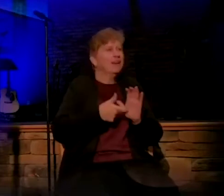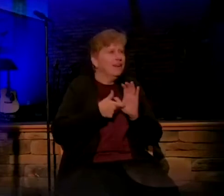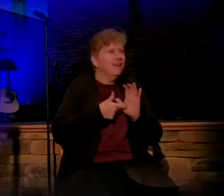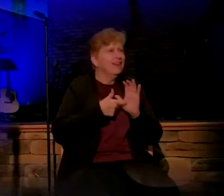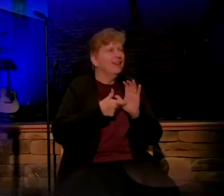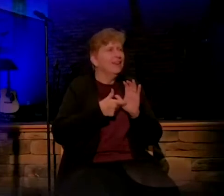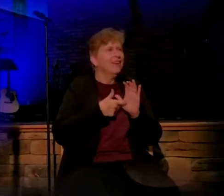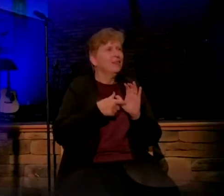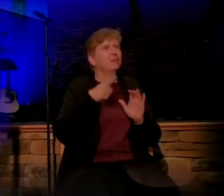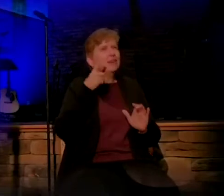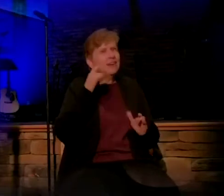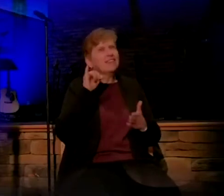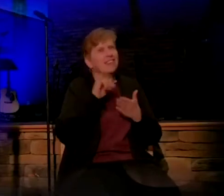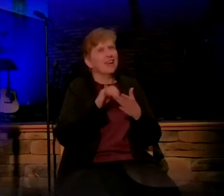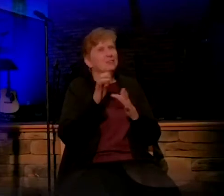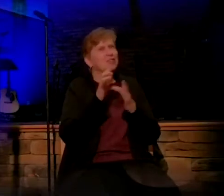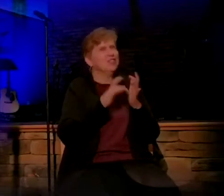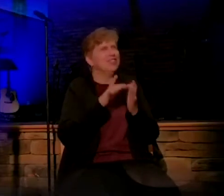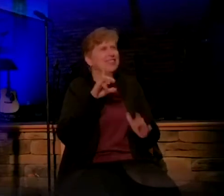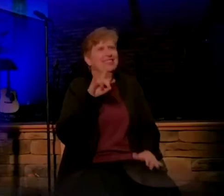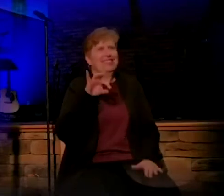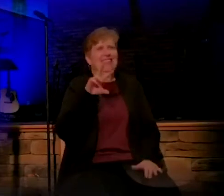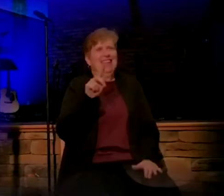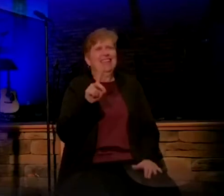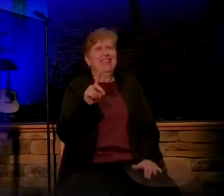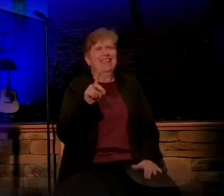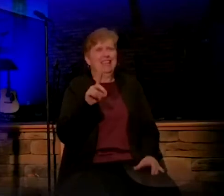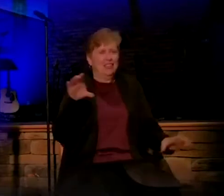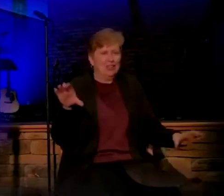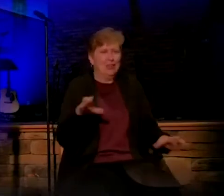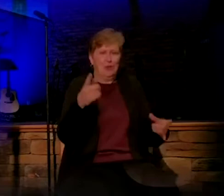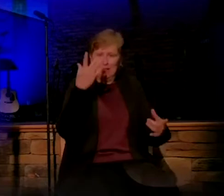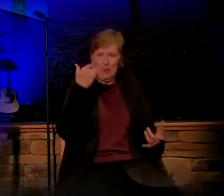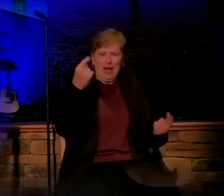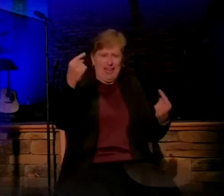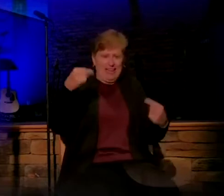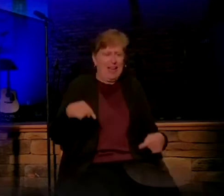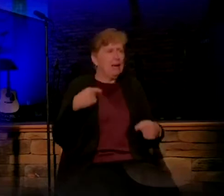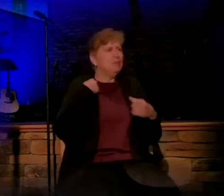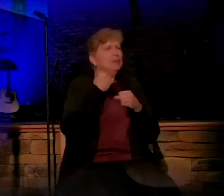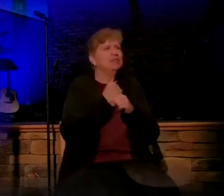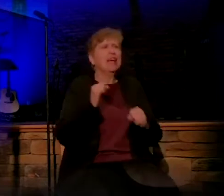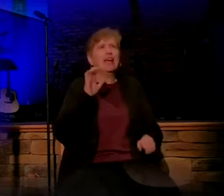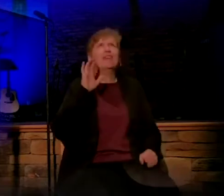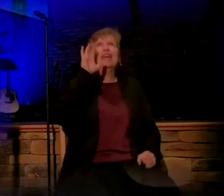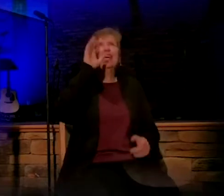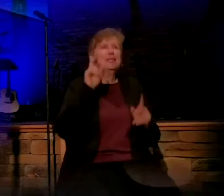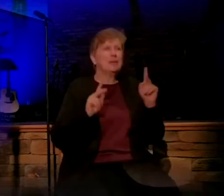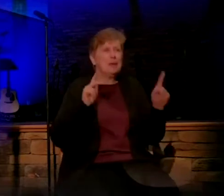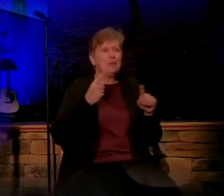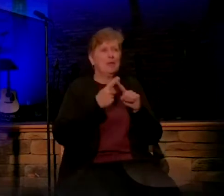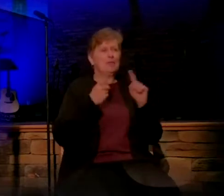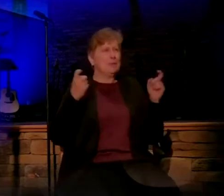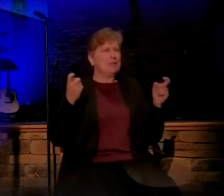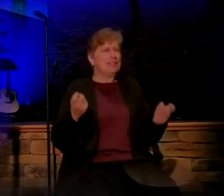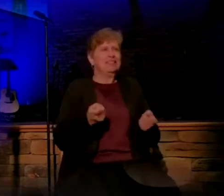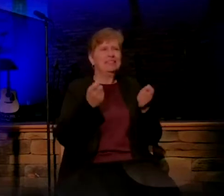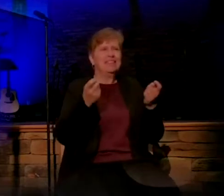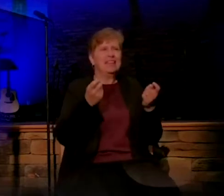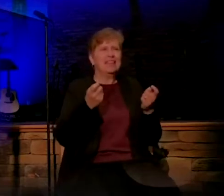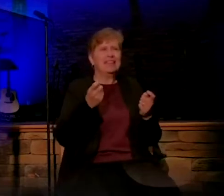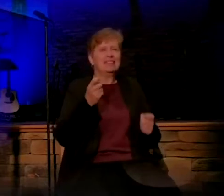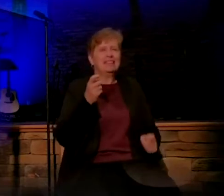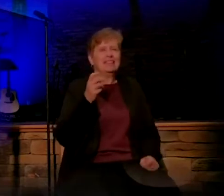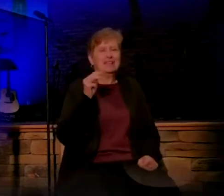that's what he would do. That's why he came. To save his people from their sins. And then